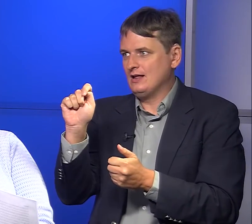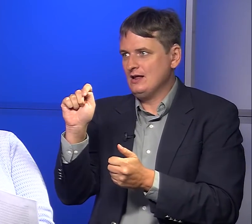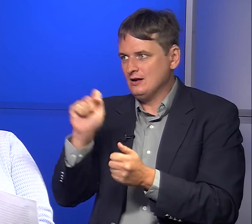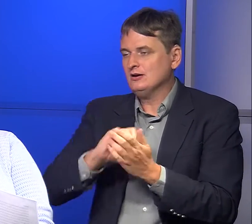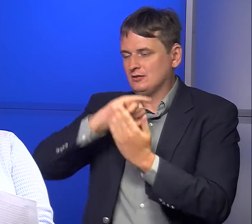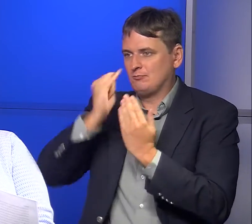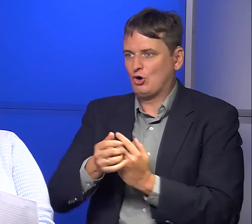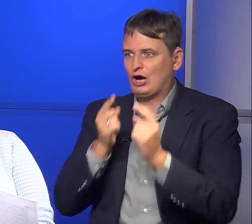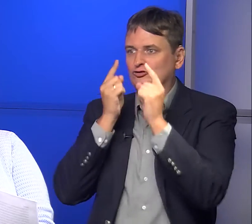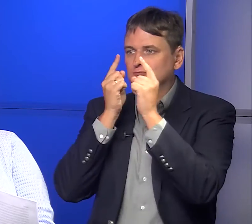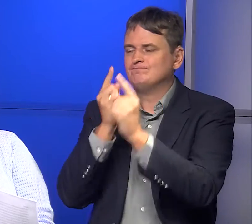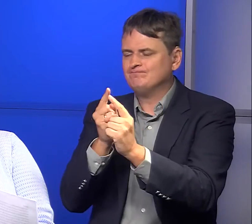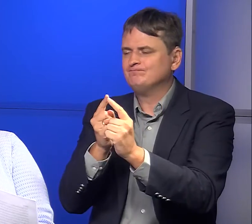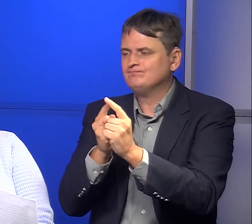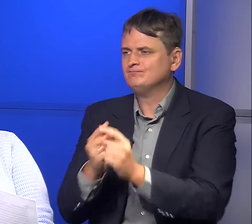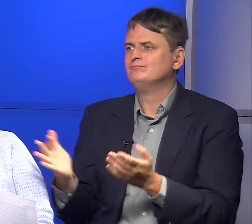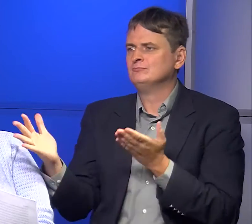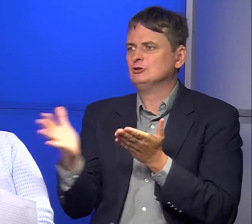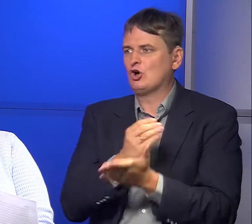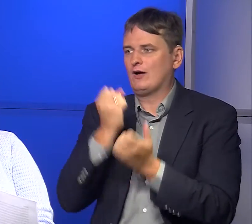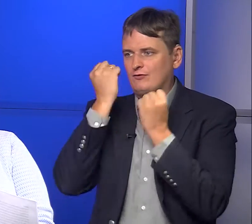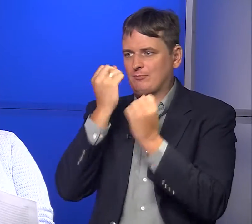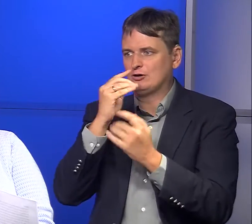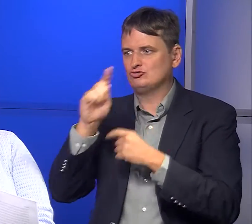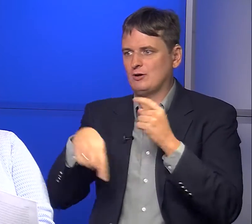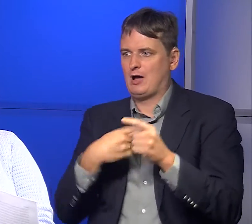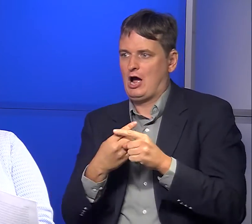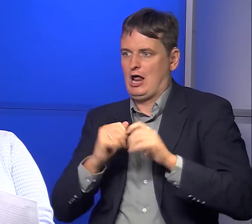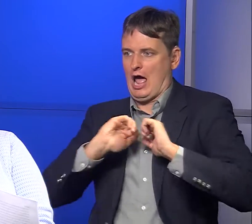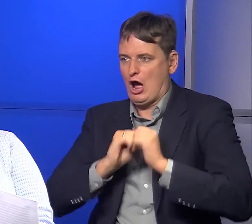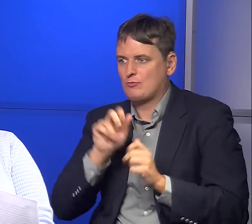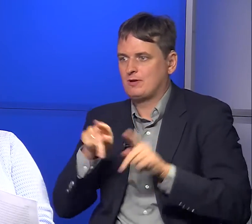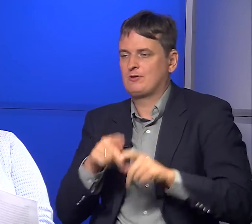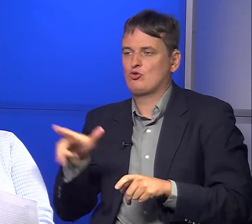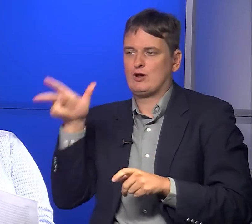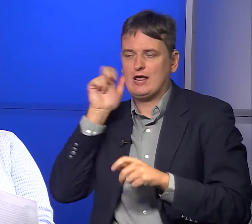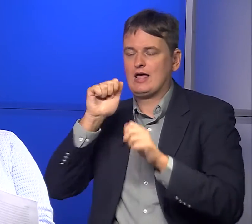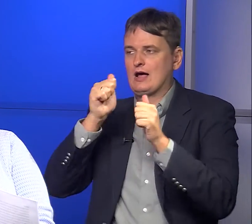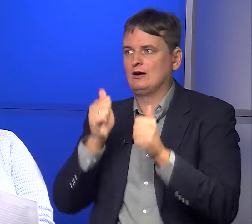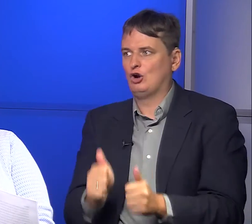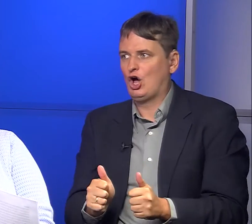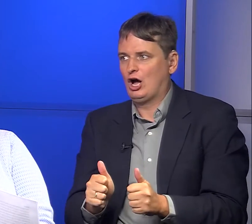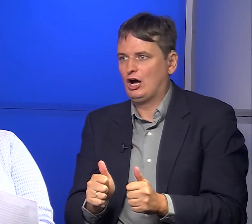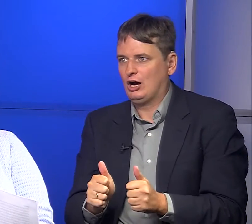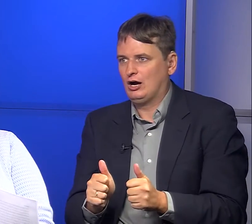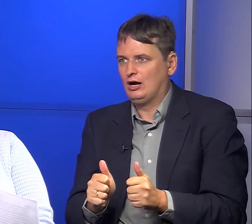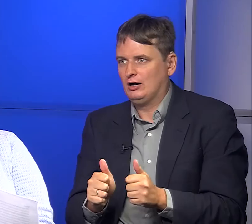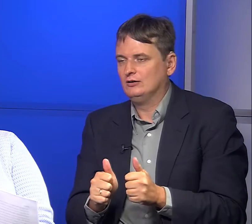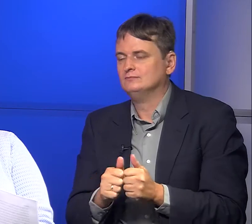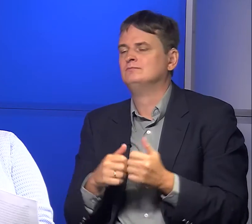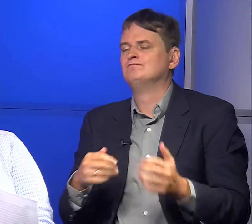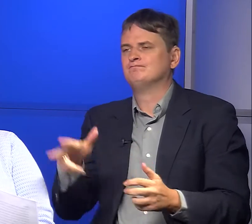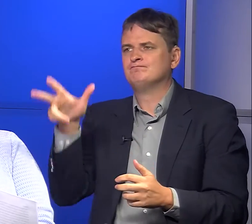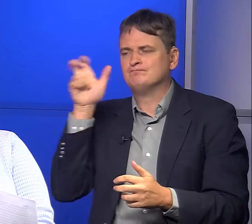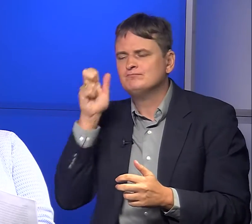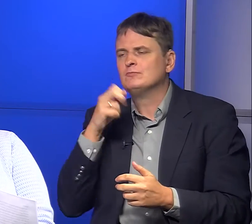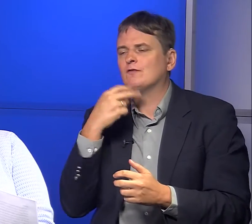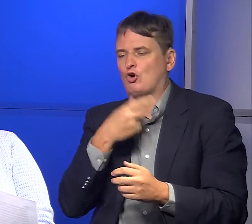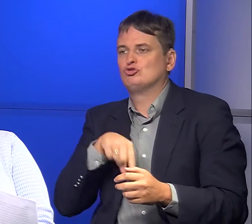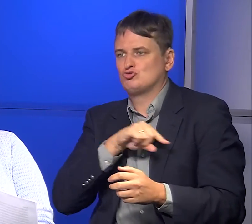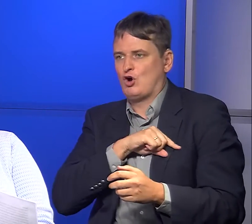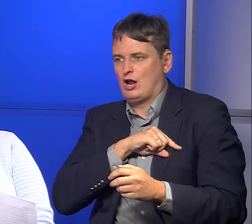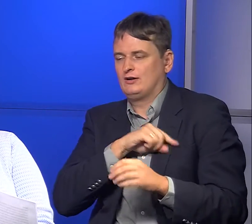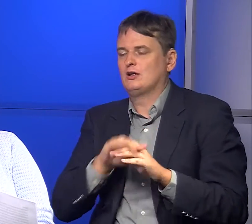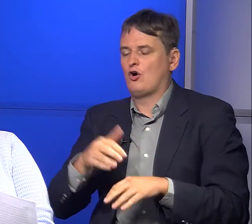working in a partnership with AT&T and our project is to gather data about how people with hearing loss